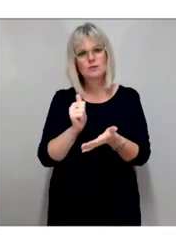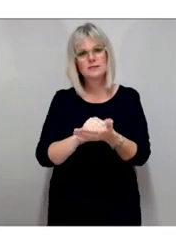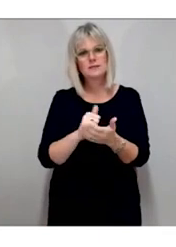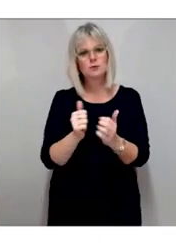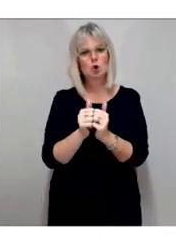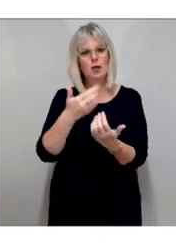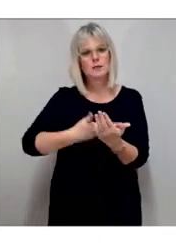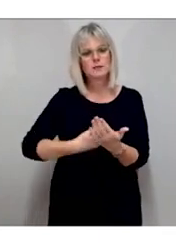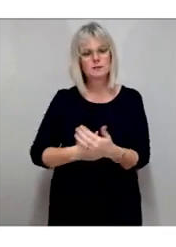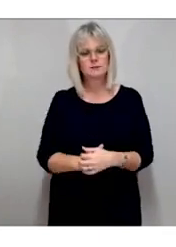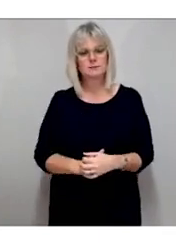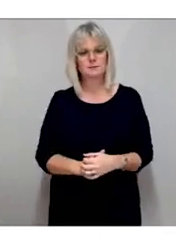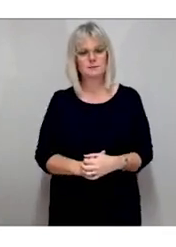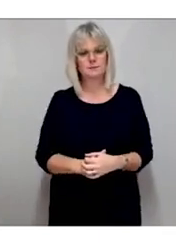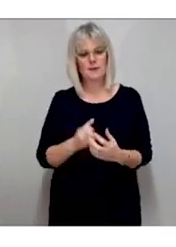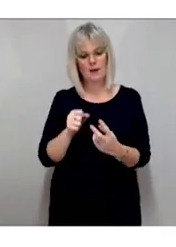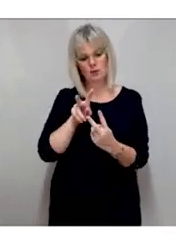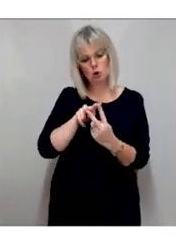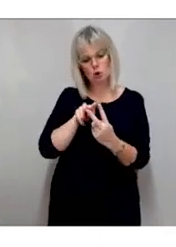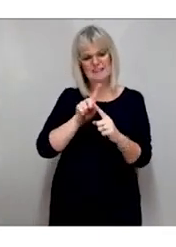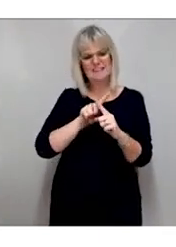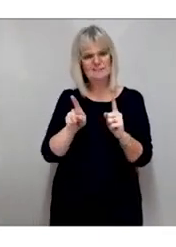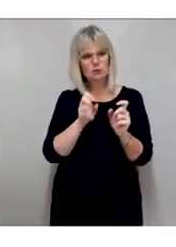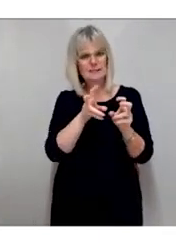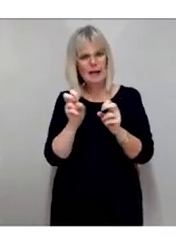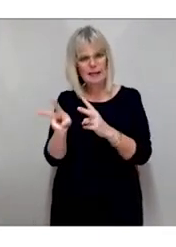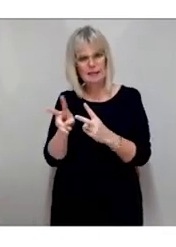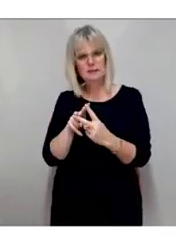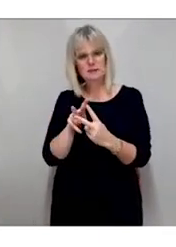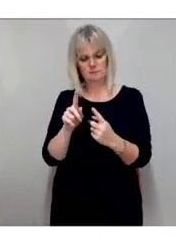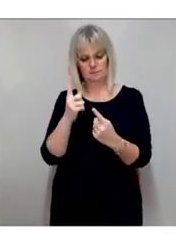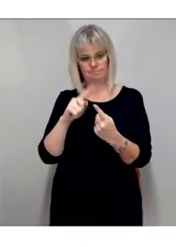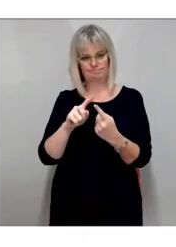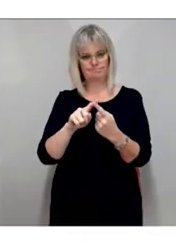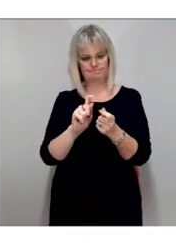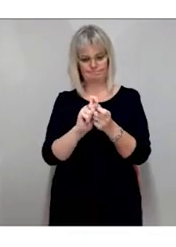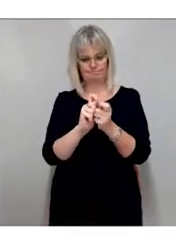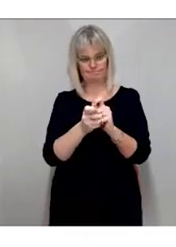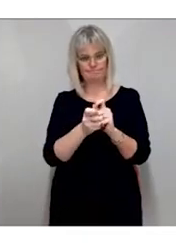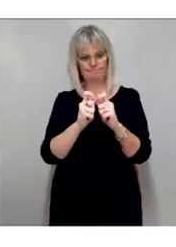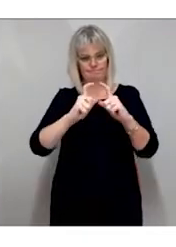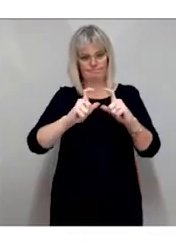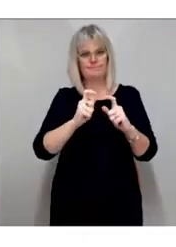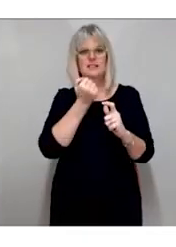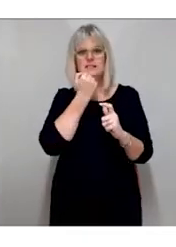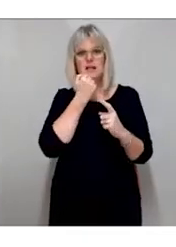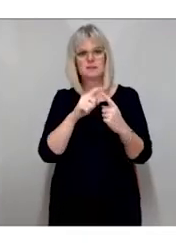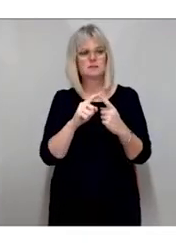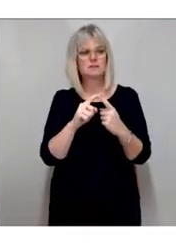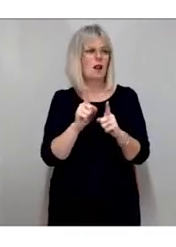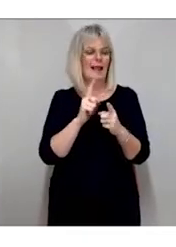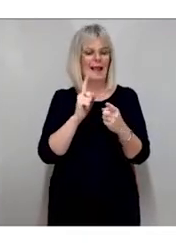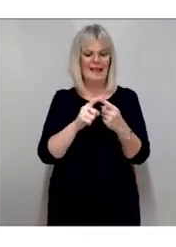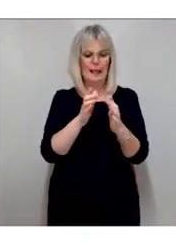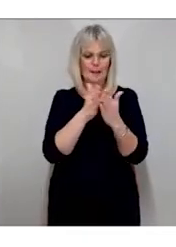Two techniques are prevalent. Resizing is used with responsive content, and devices like e-books and e